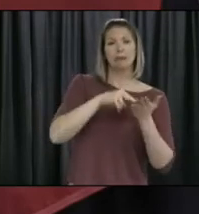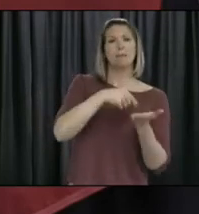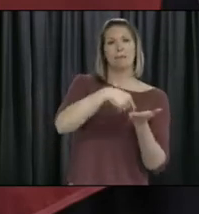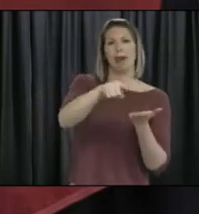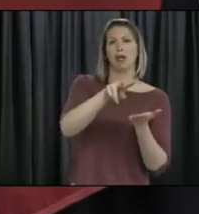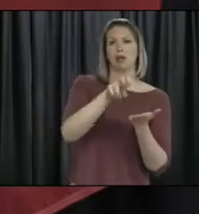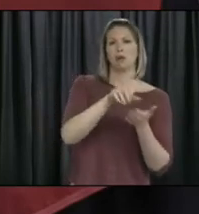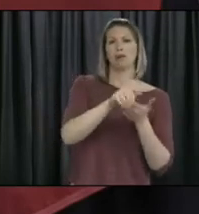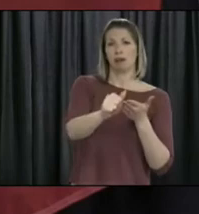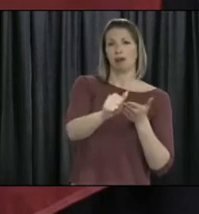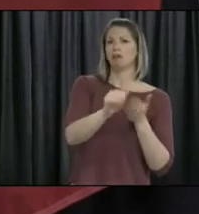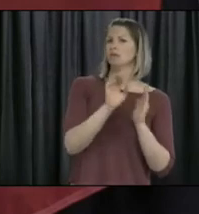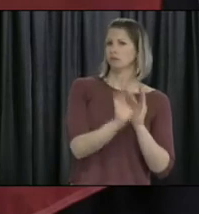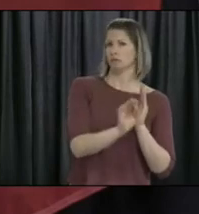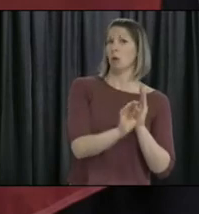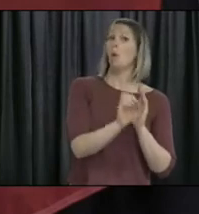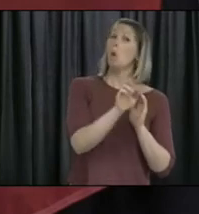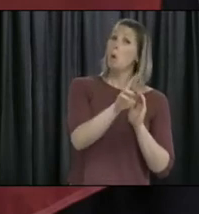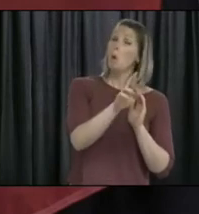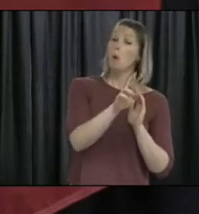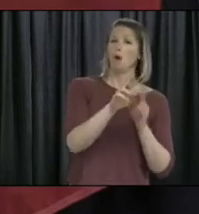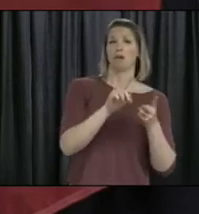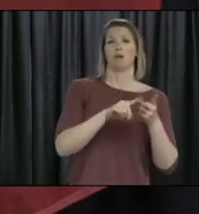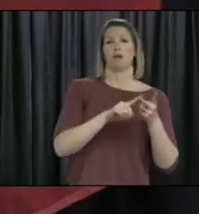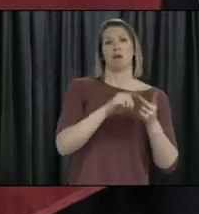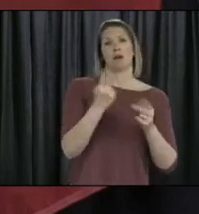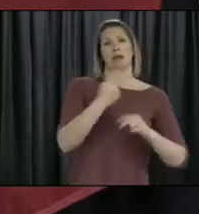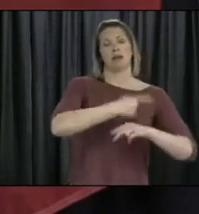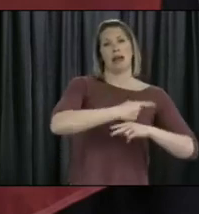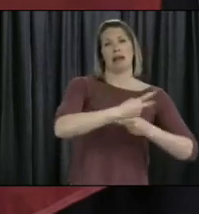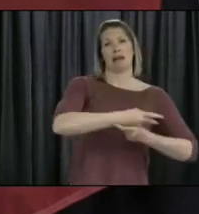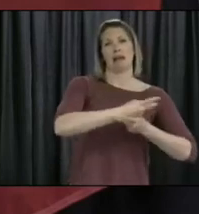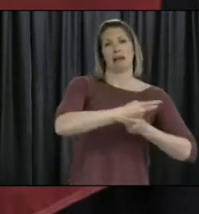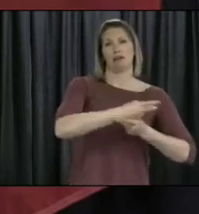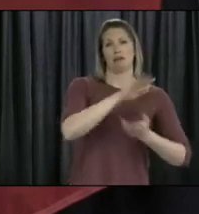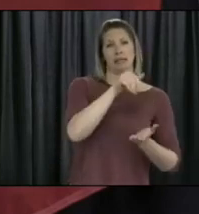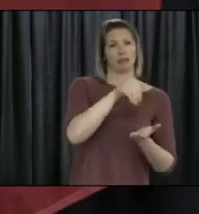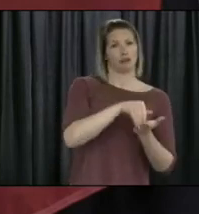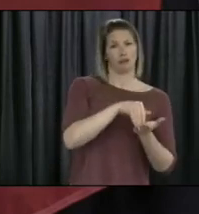as you just mentioned. So that has been provided now and has been for quite a number of weeks.